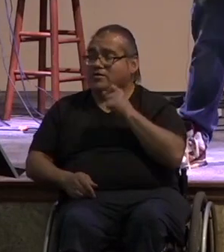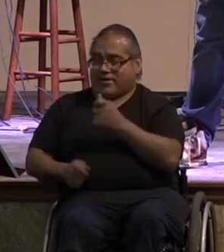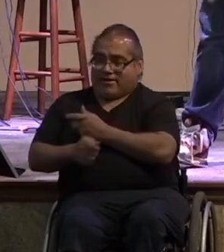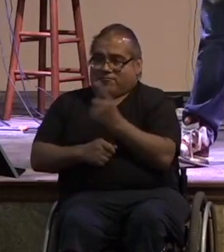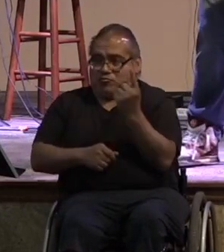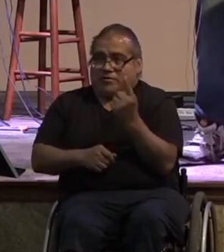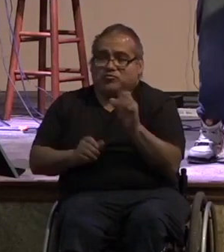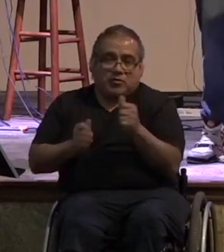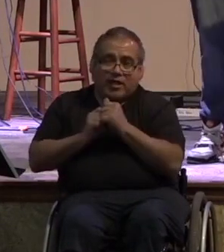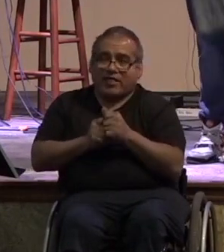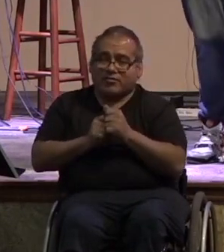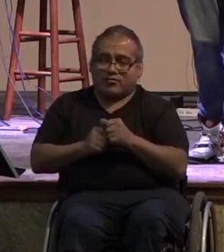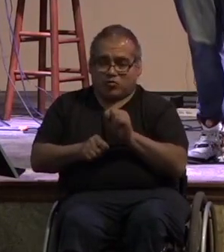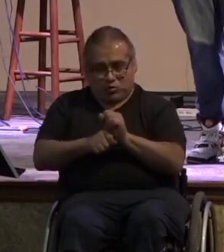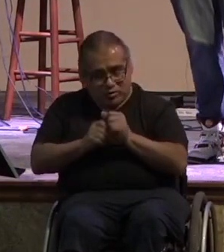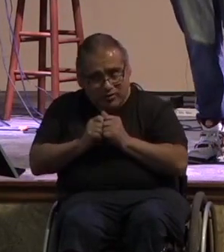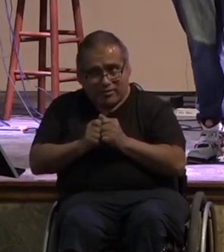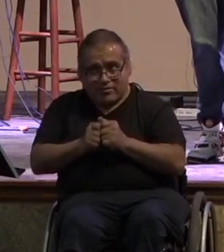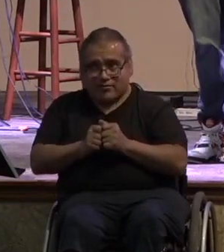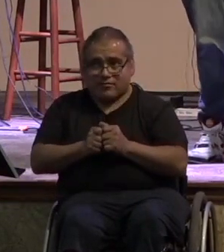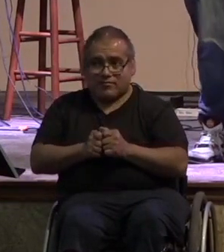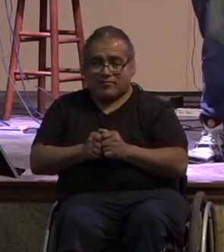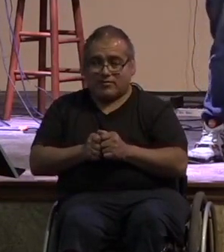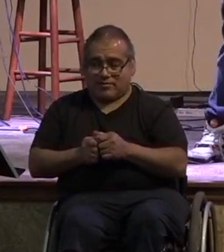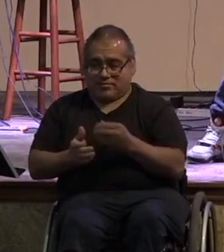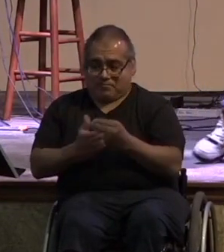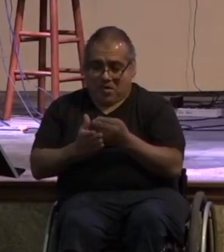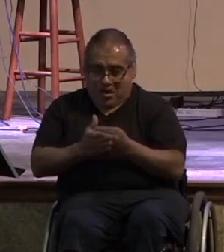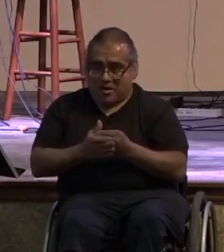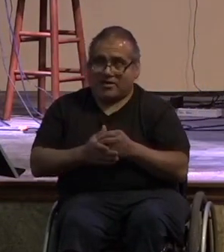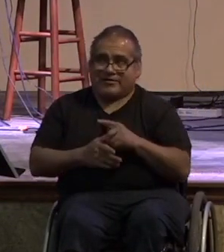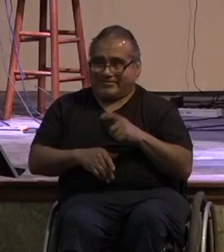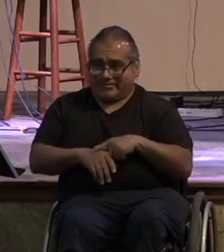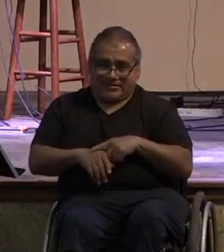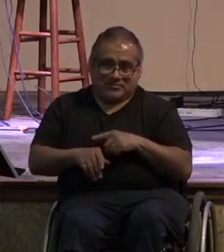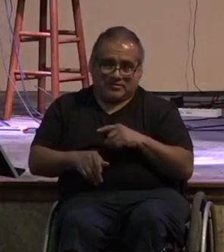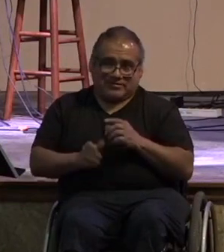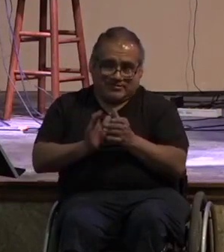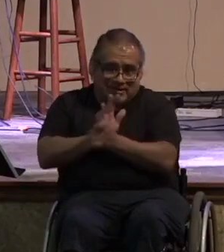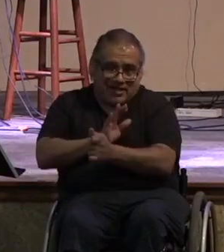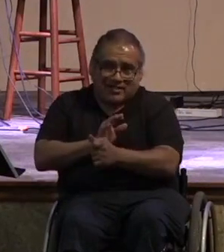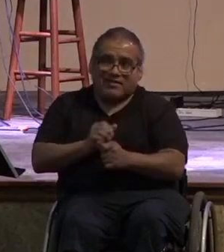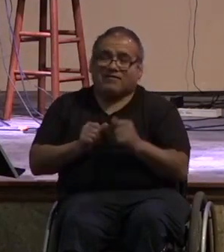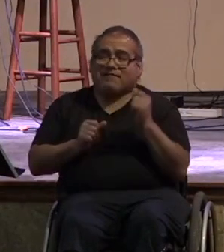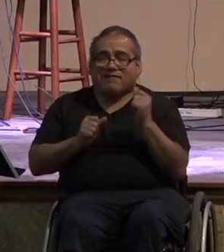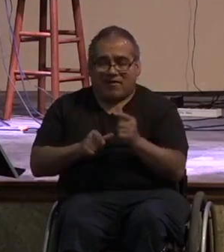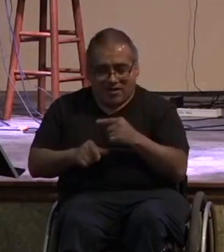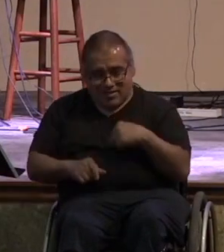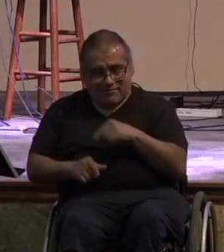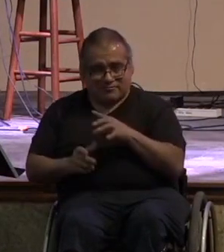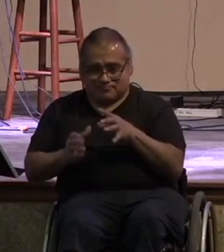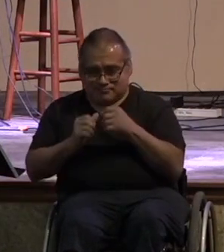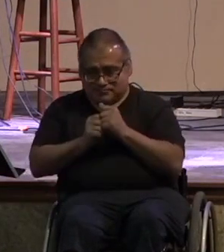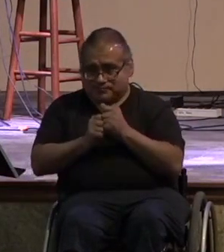tongues right all things all economic levels everybody is represented just like the writers of the bible are a diverse